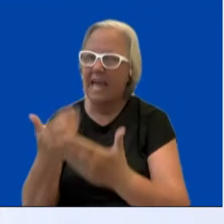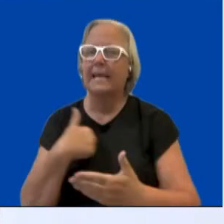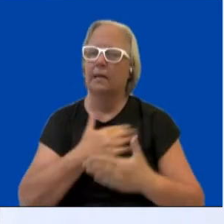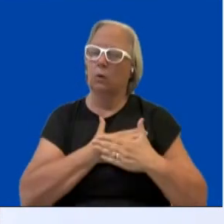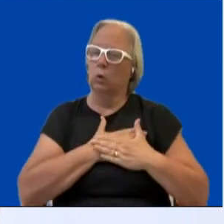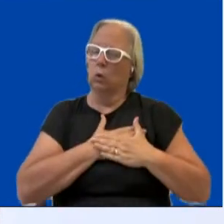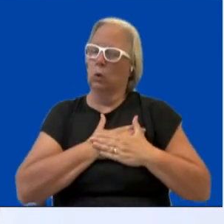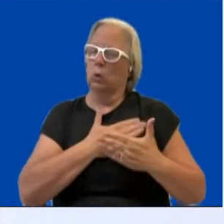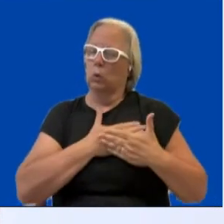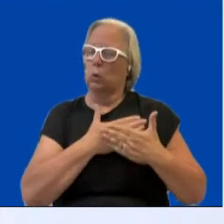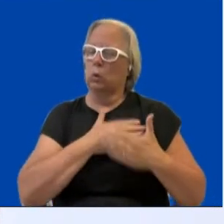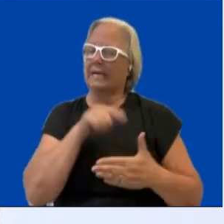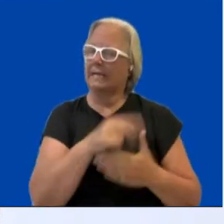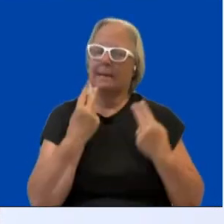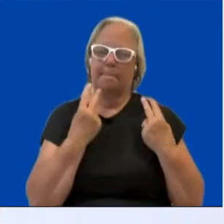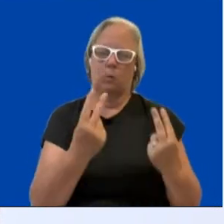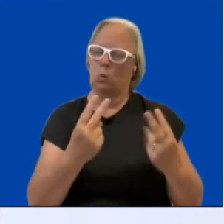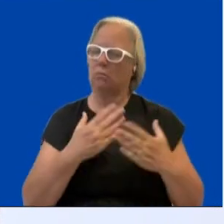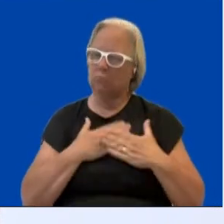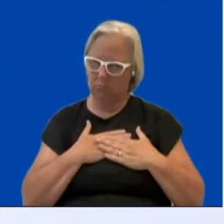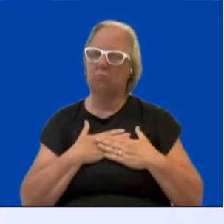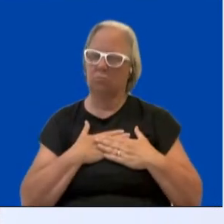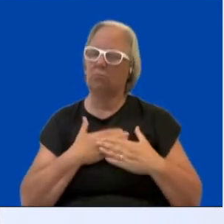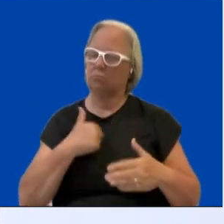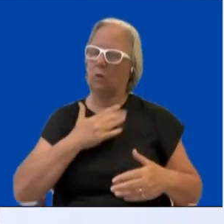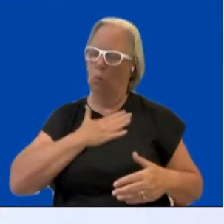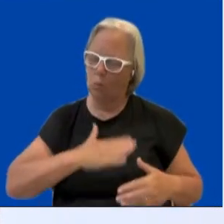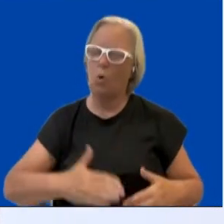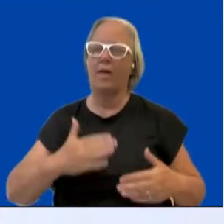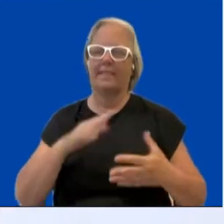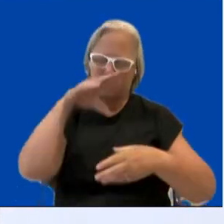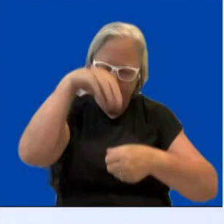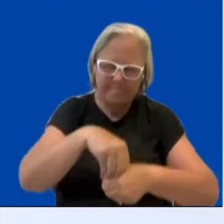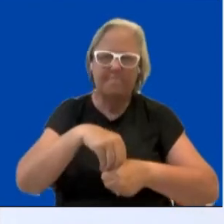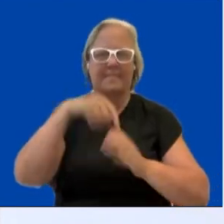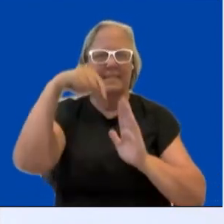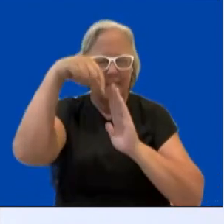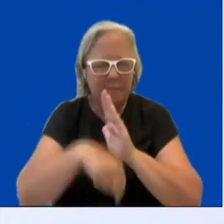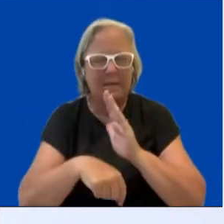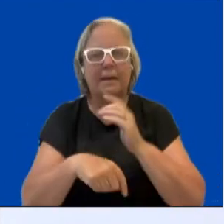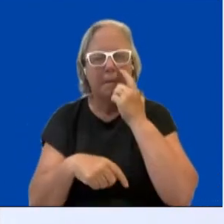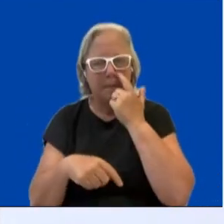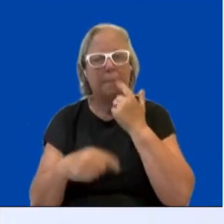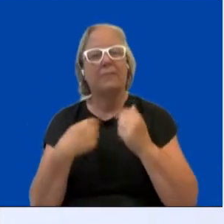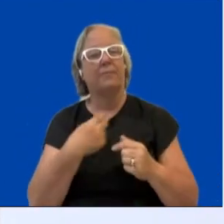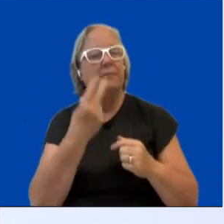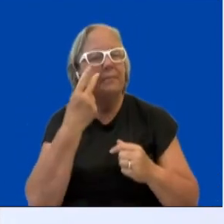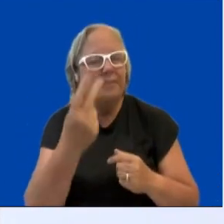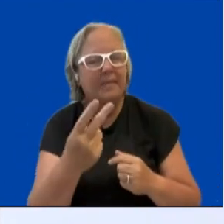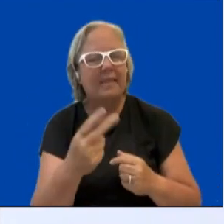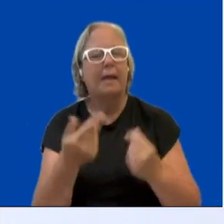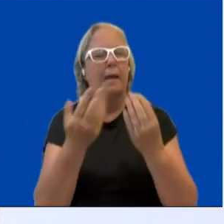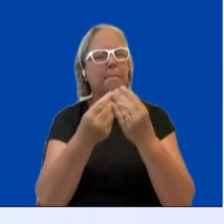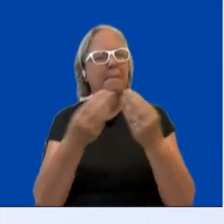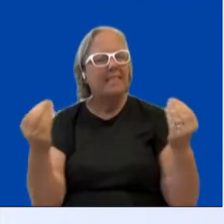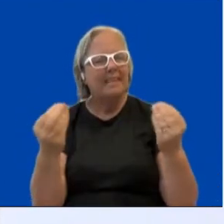When we speak about climate change, what I see is that for many people it's overwhelming. There's many things happening that we simply do not understand,